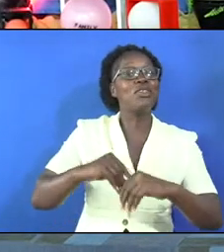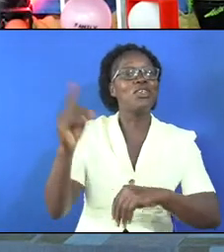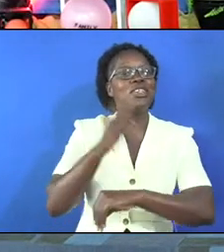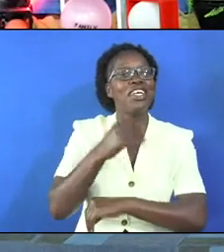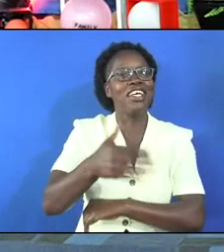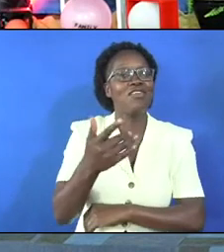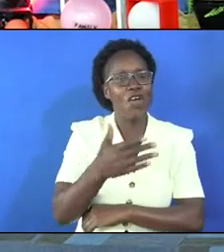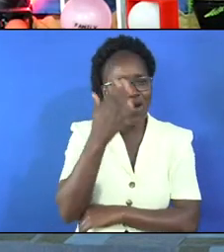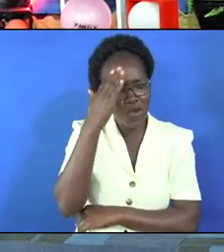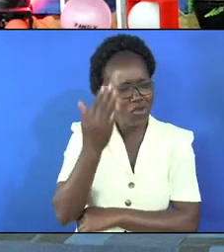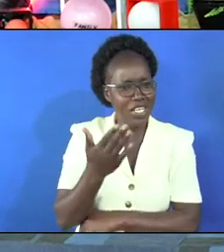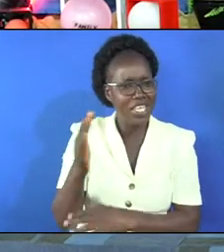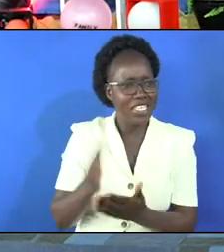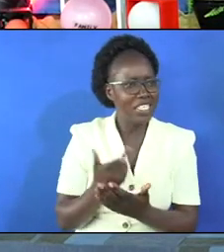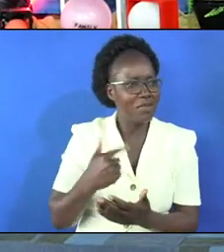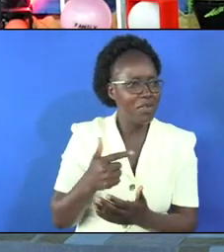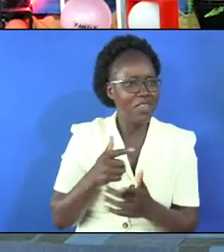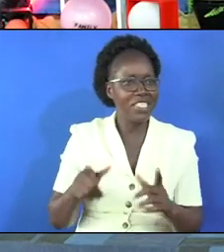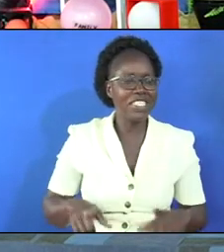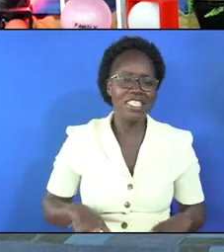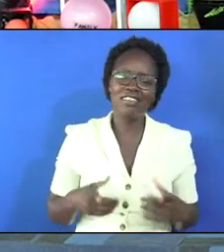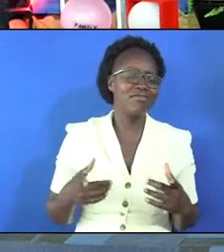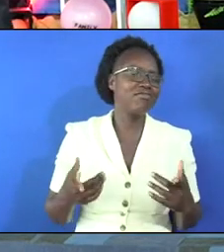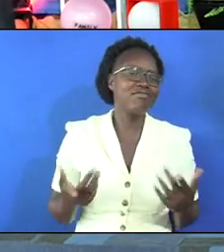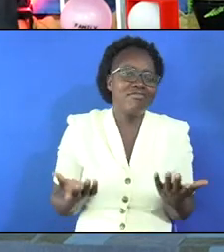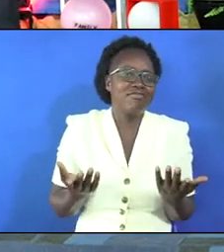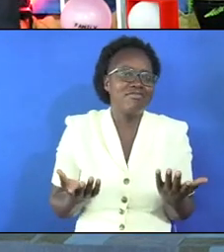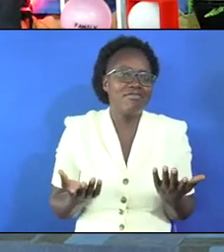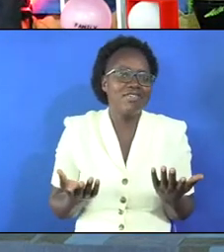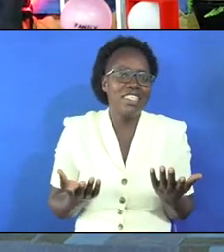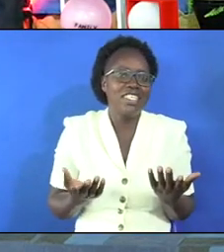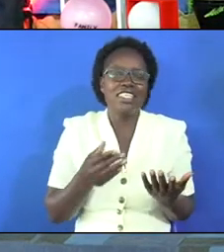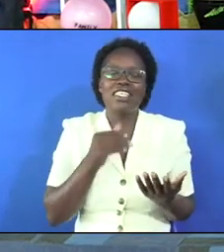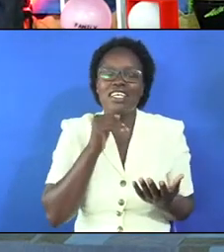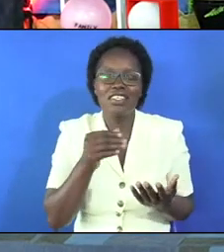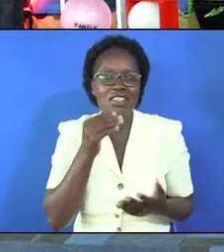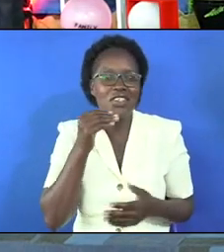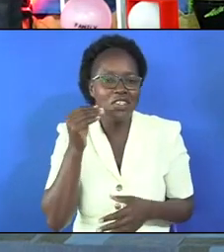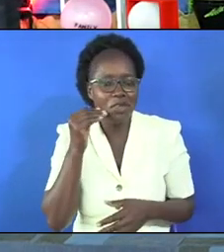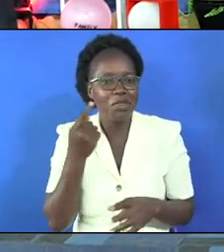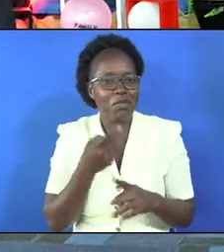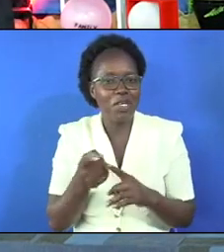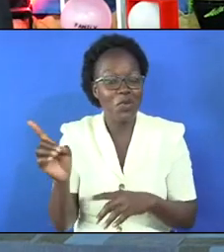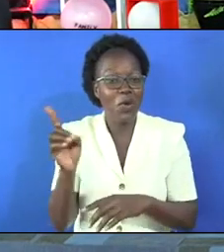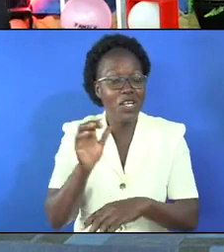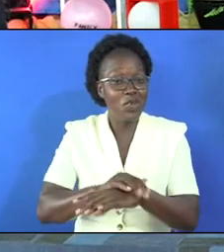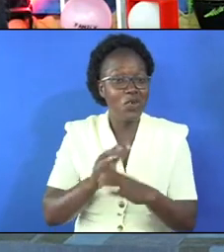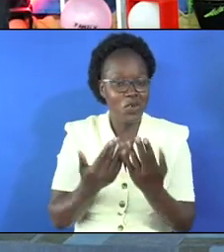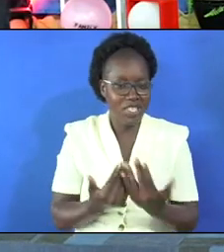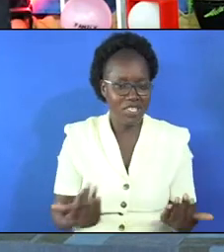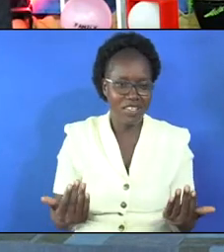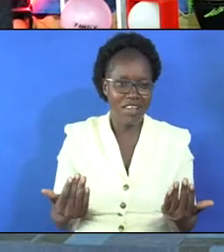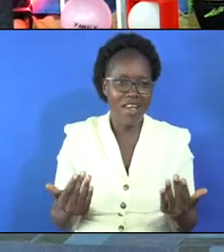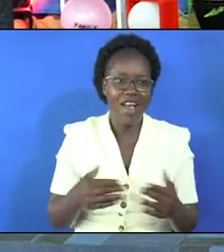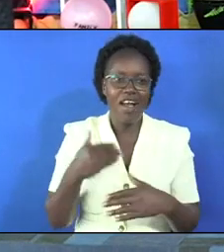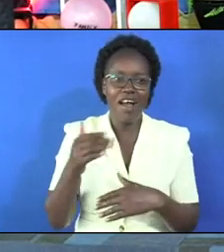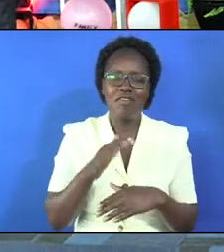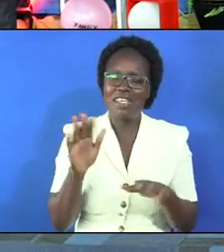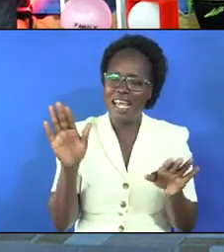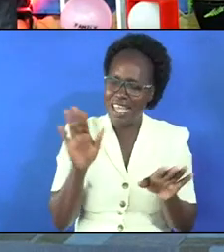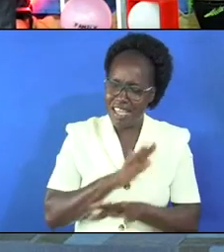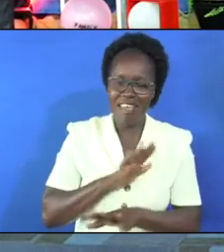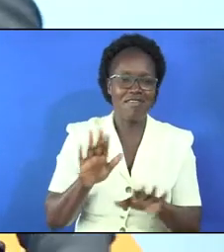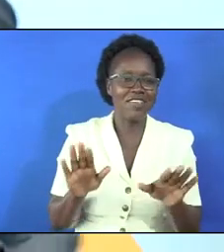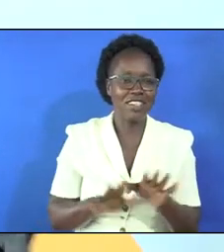every day do you know some of us live like they are not in the homes but one good thing after all this